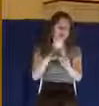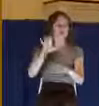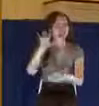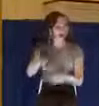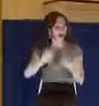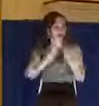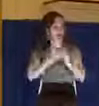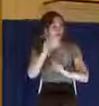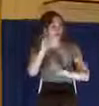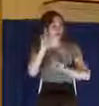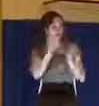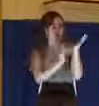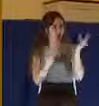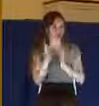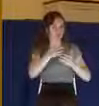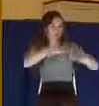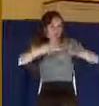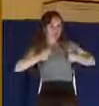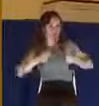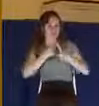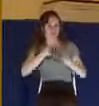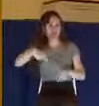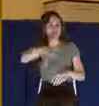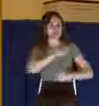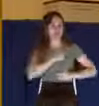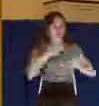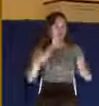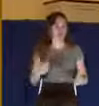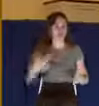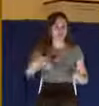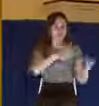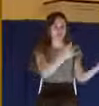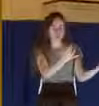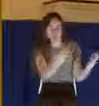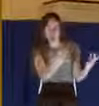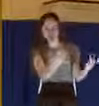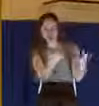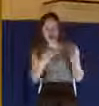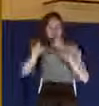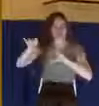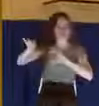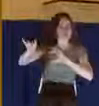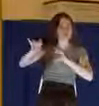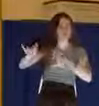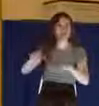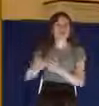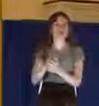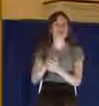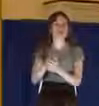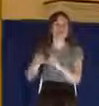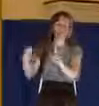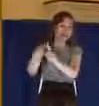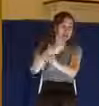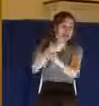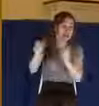Jesus was getting there, the scorn of all of those soldiers. And they really beat him unrecognizable.